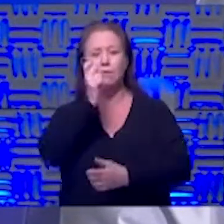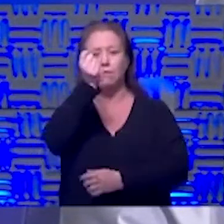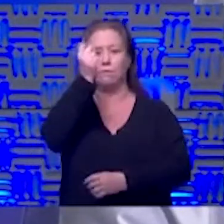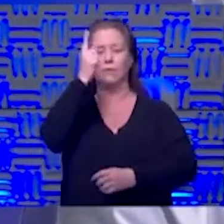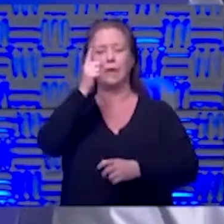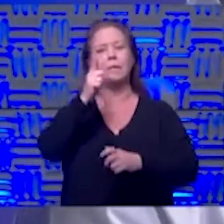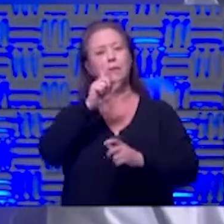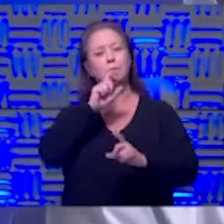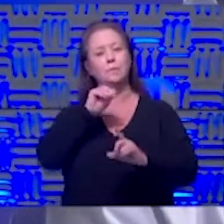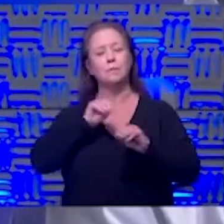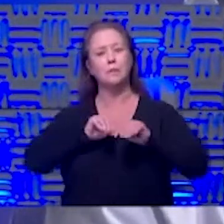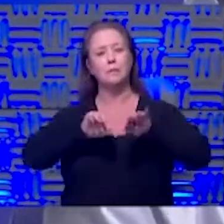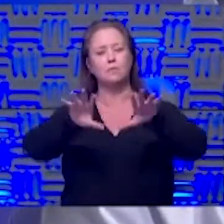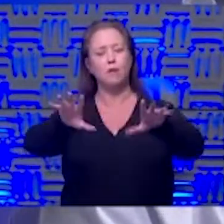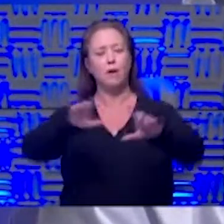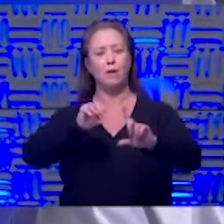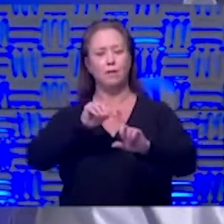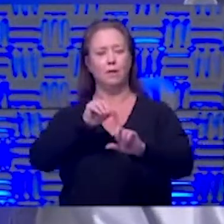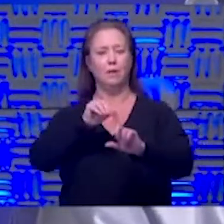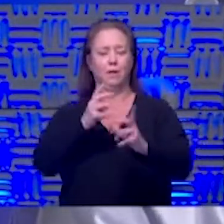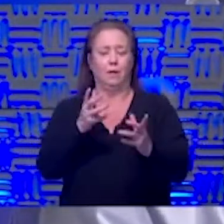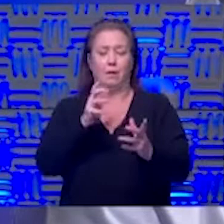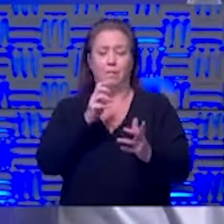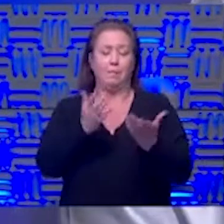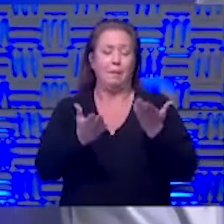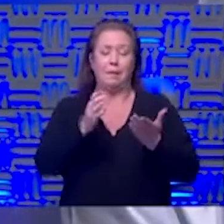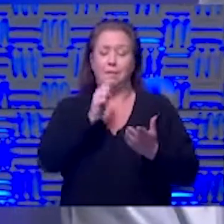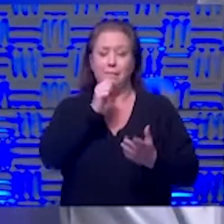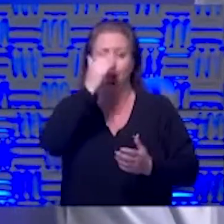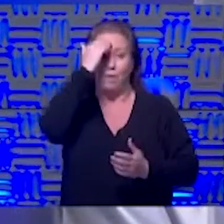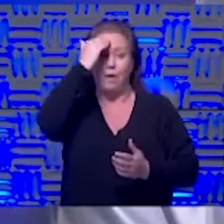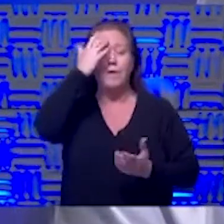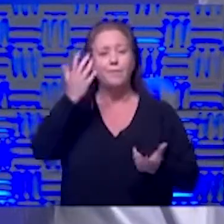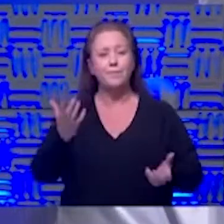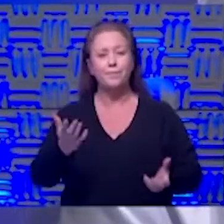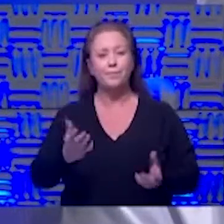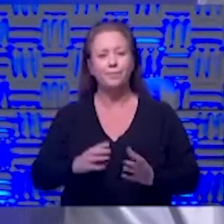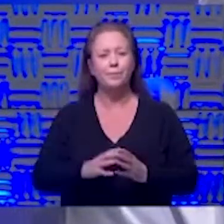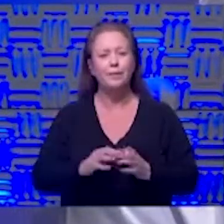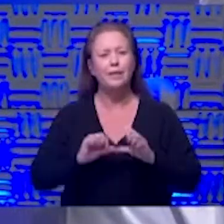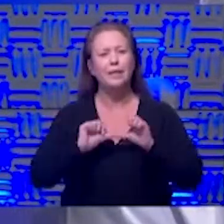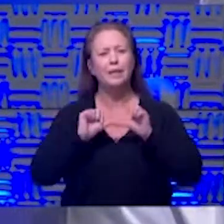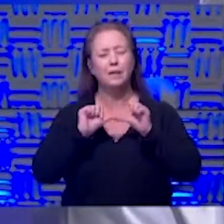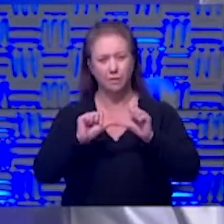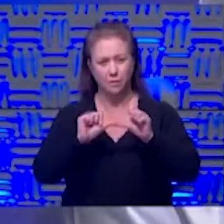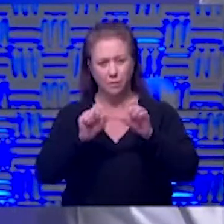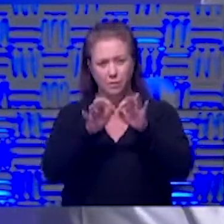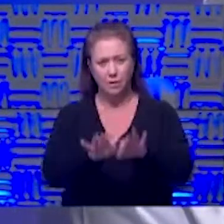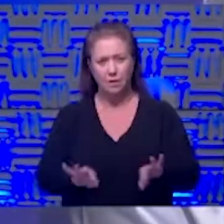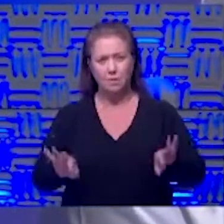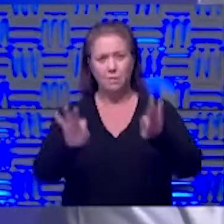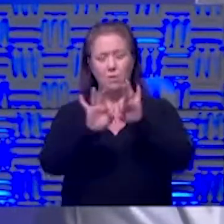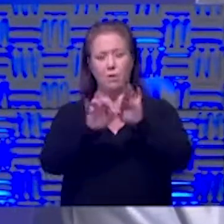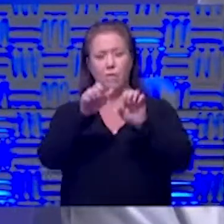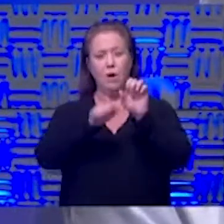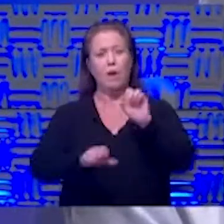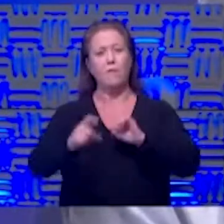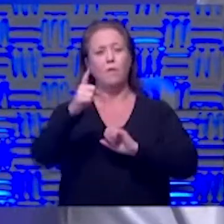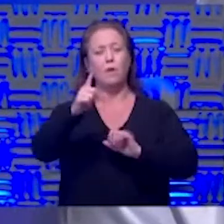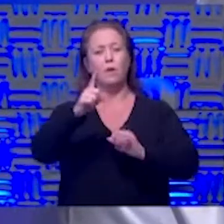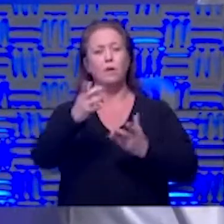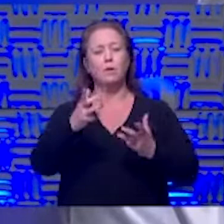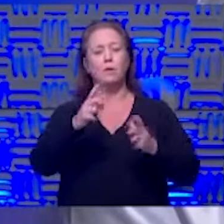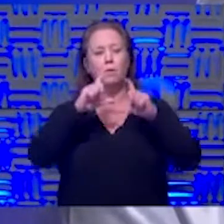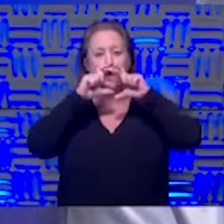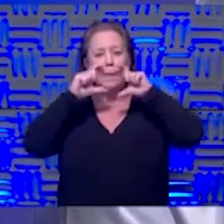there or just unaware and I think it continues to be important for everybody to really to